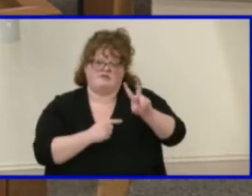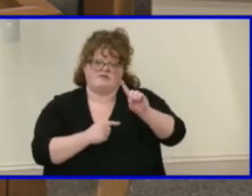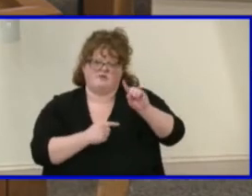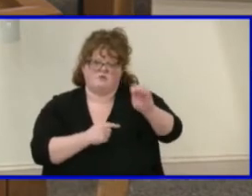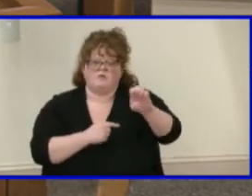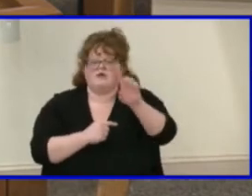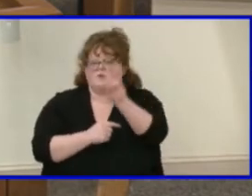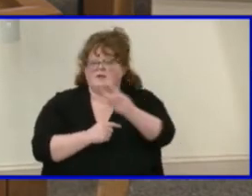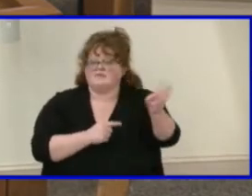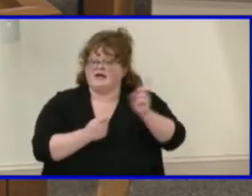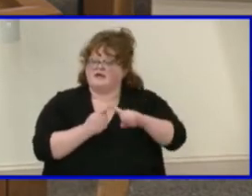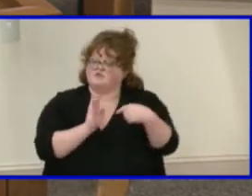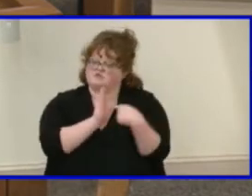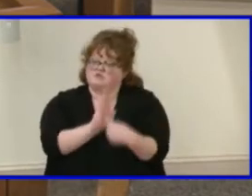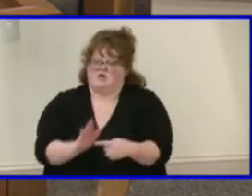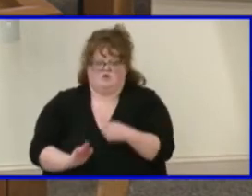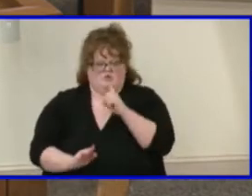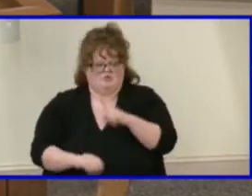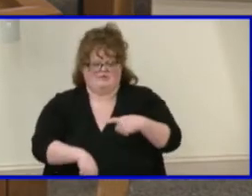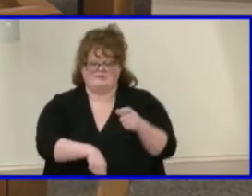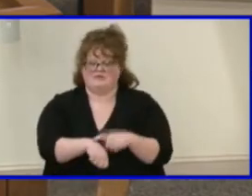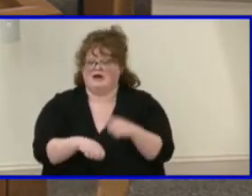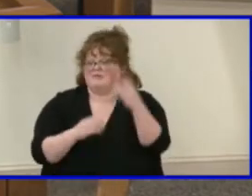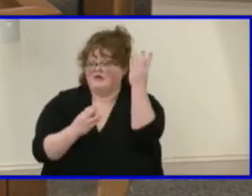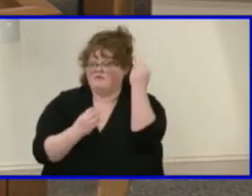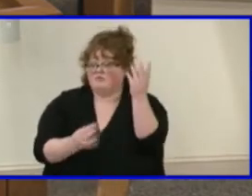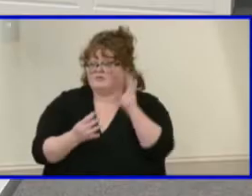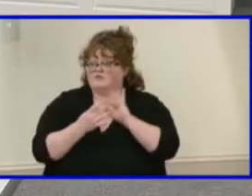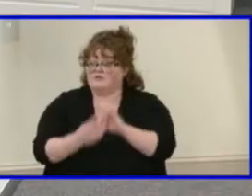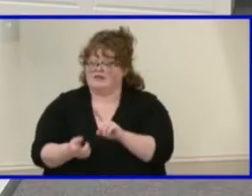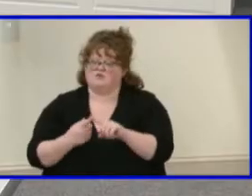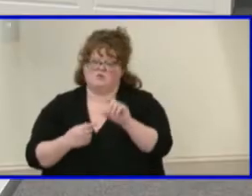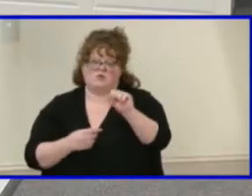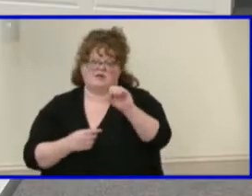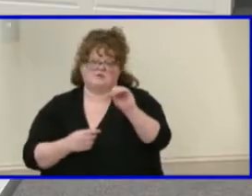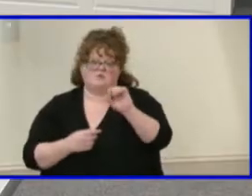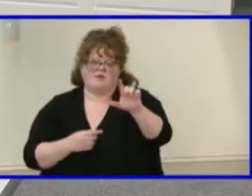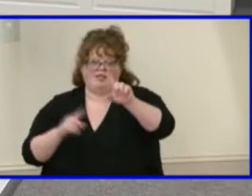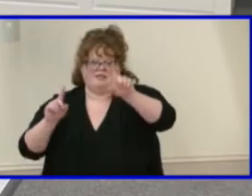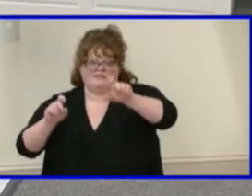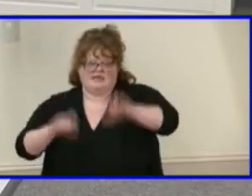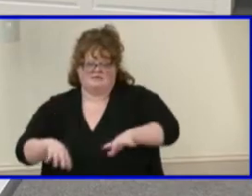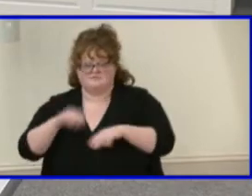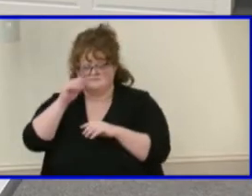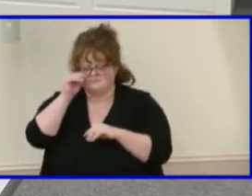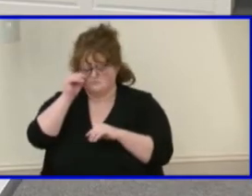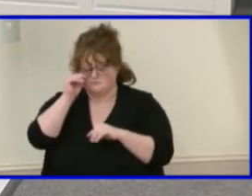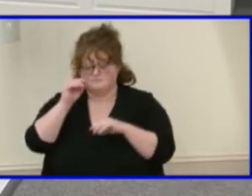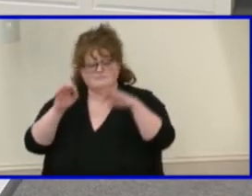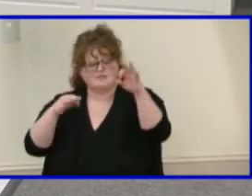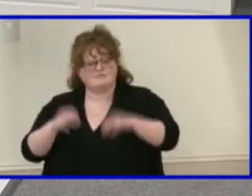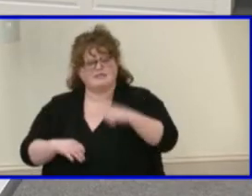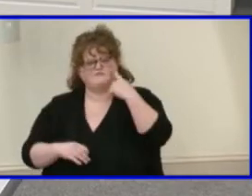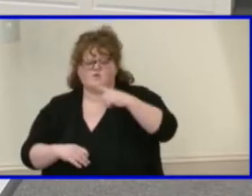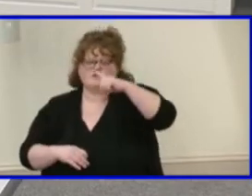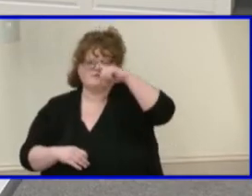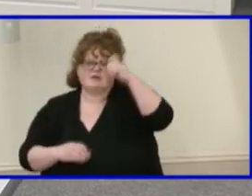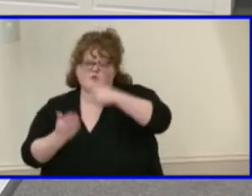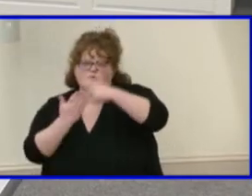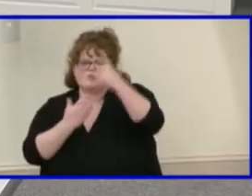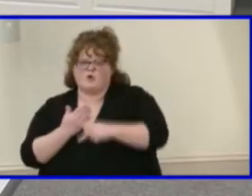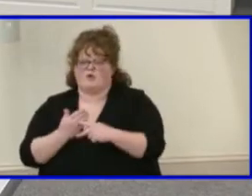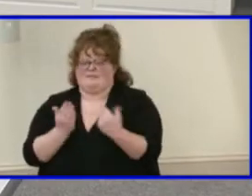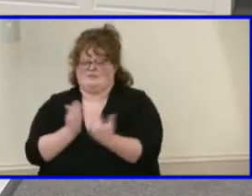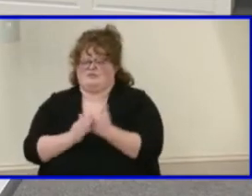information regarding substitute assessments for SOL tests. Finally, the explanation of summer programs was rearranged for ease of